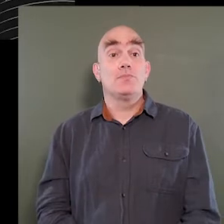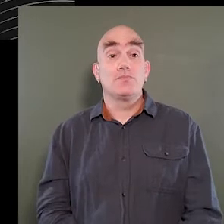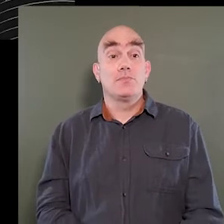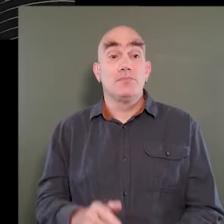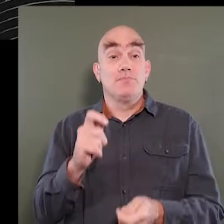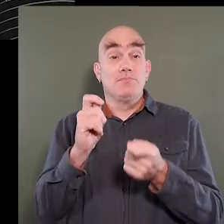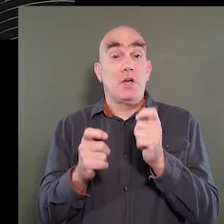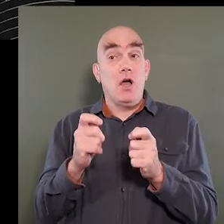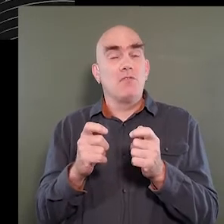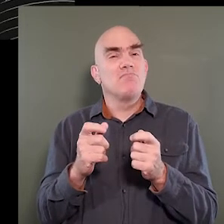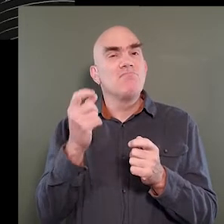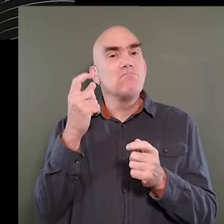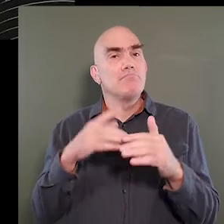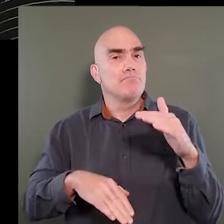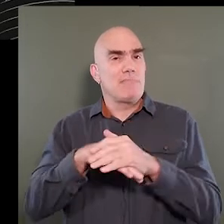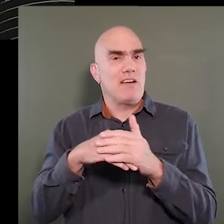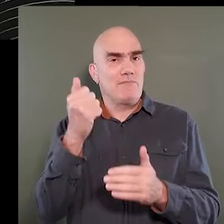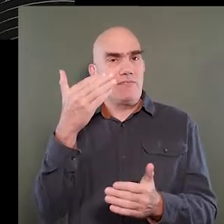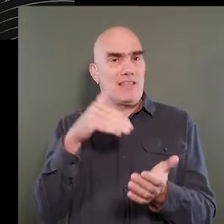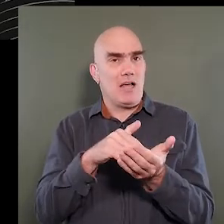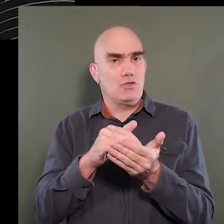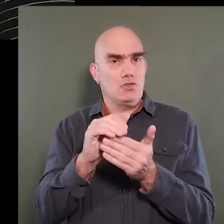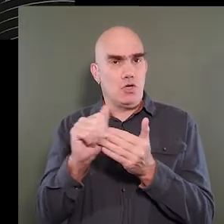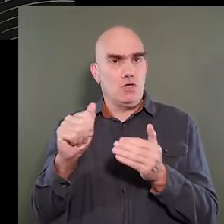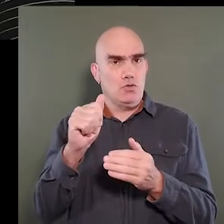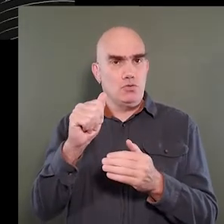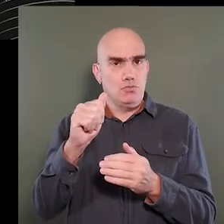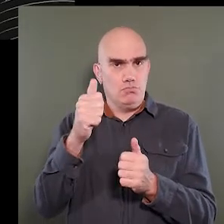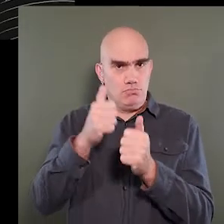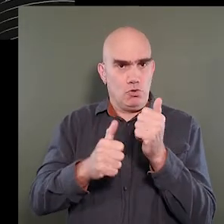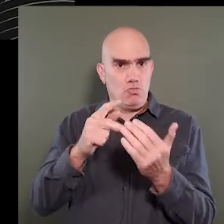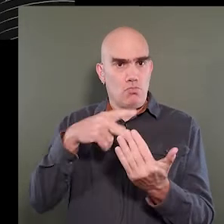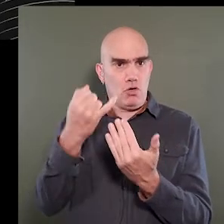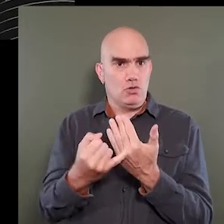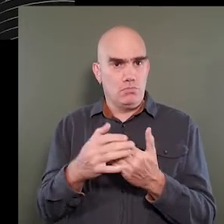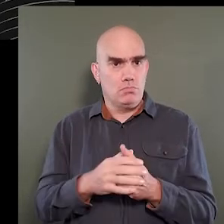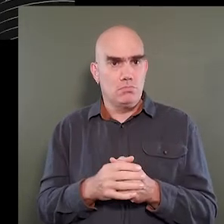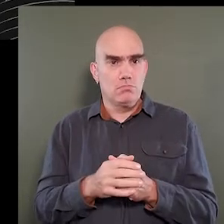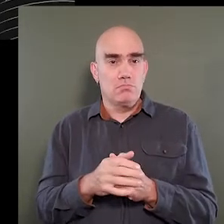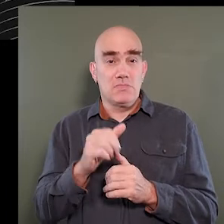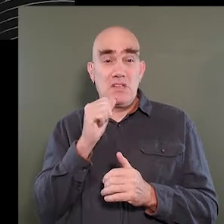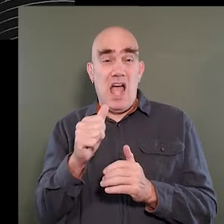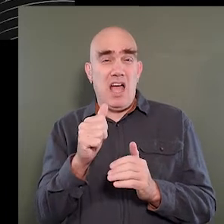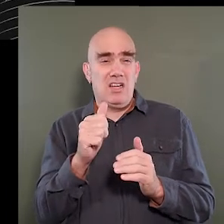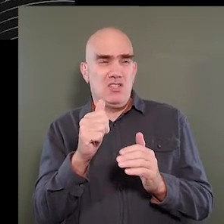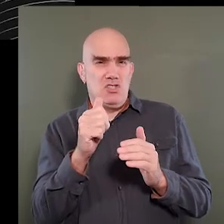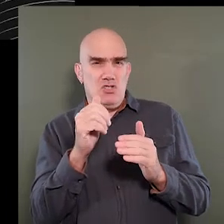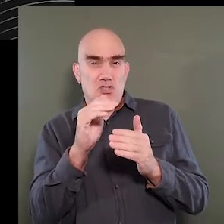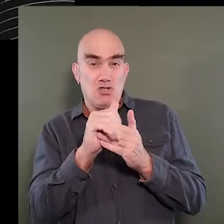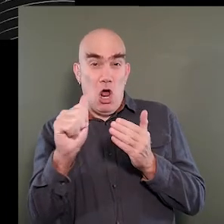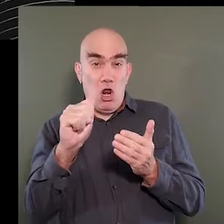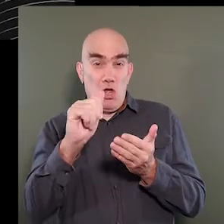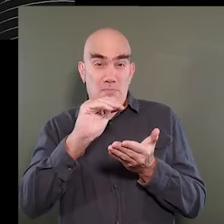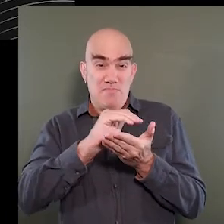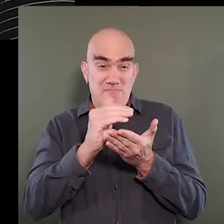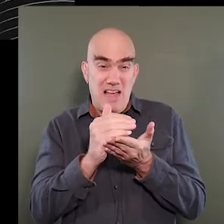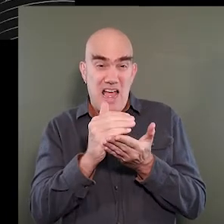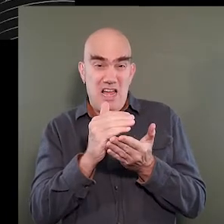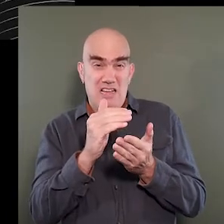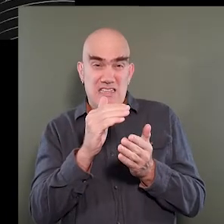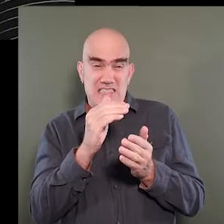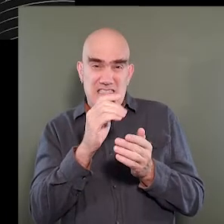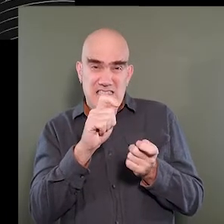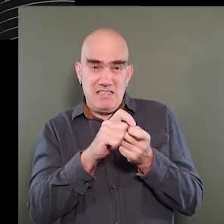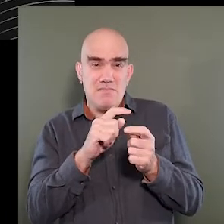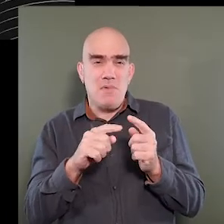The modifications do have a maximum of $15,000 per project. It's not a dollar amount per